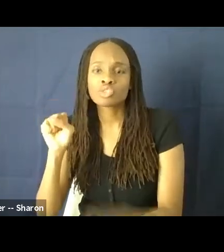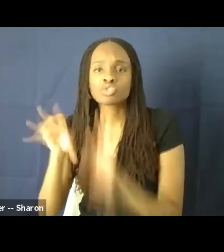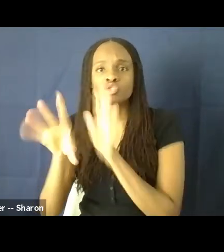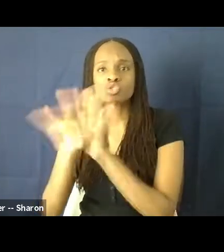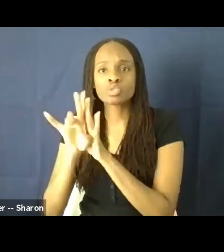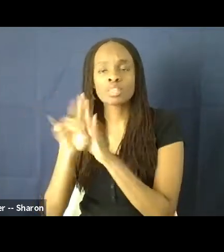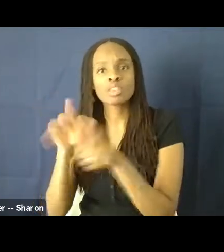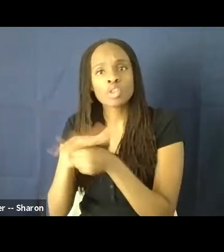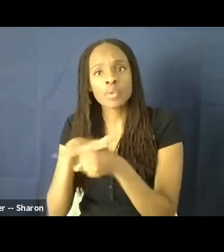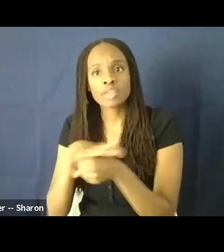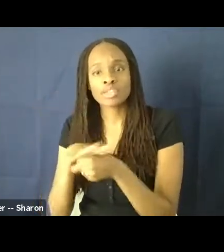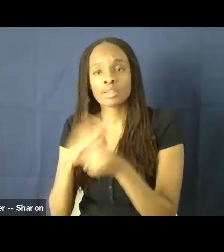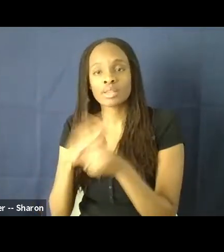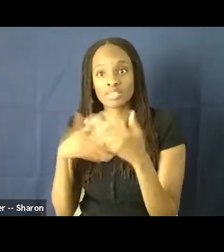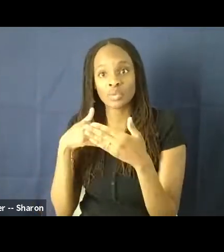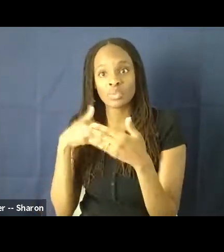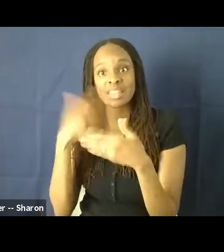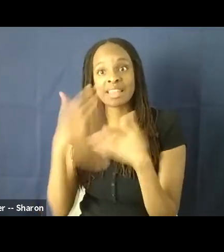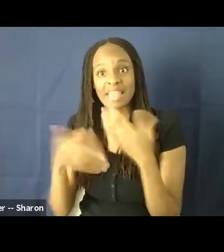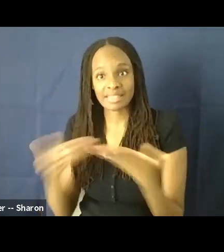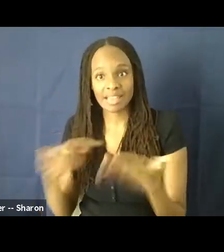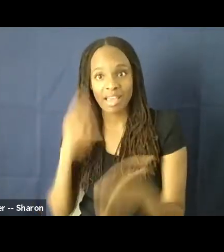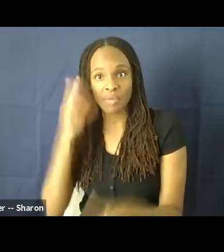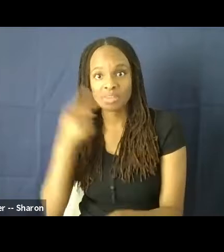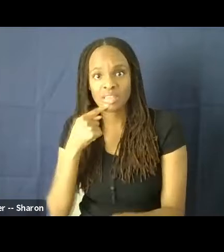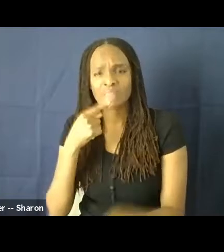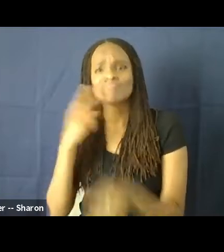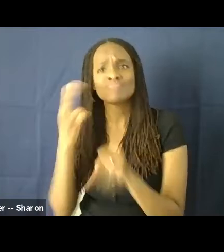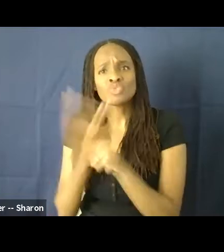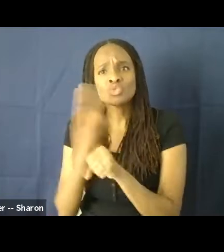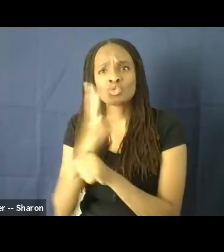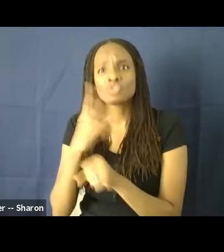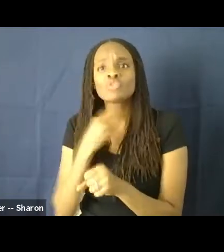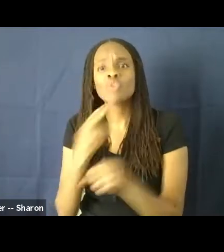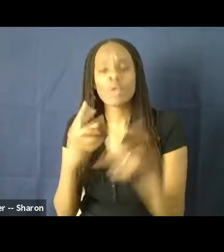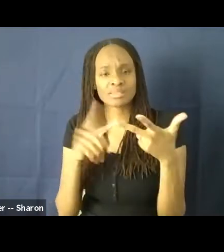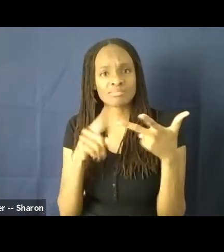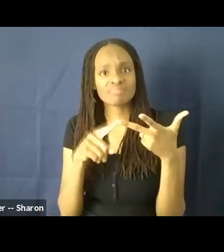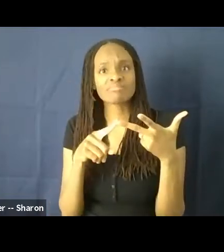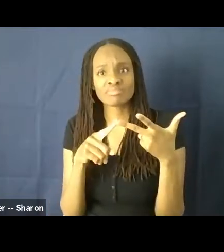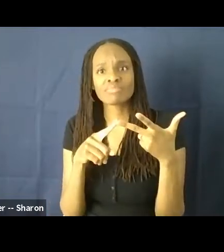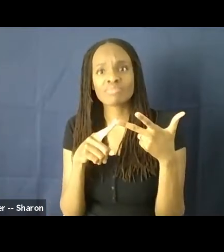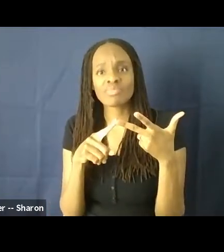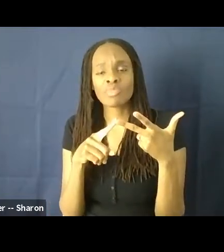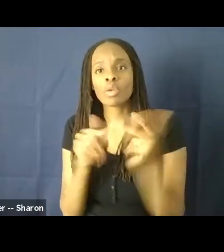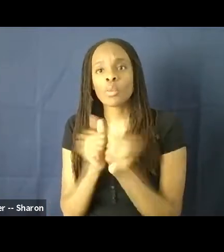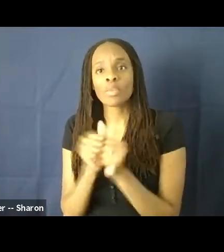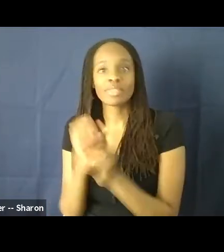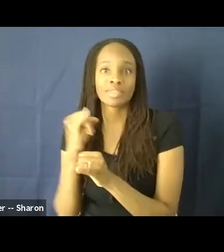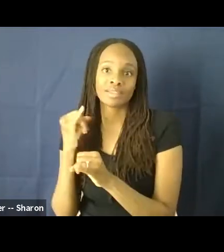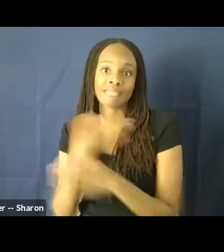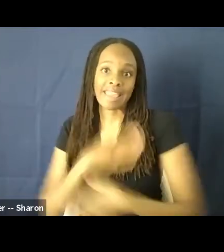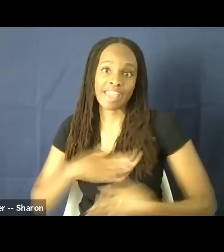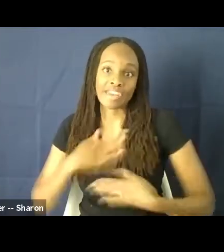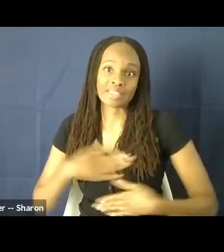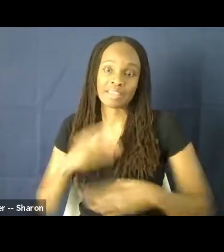And then the next thing I would say is to use your voice. So in the entertainment industry, we are some of the very few